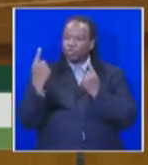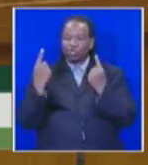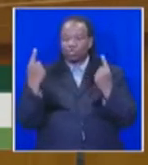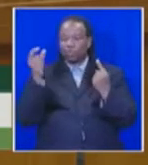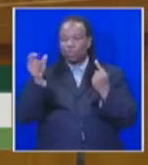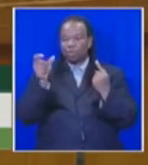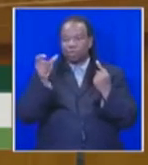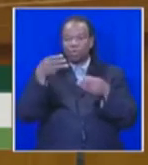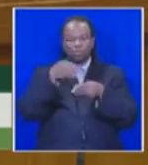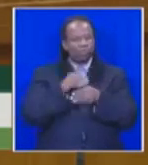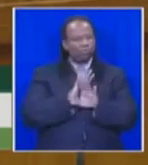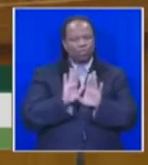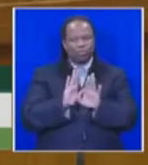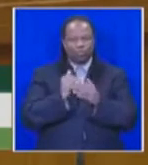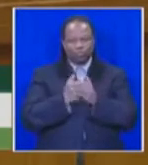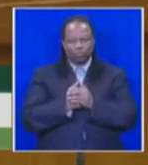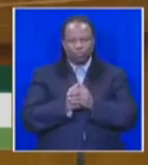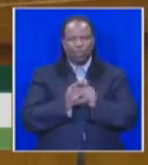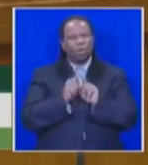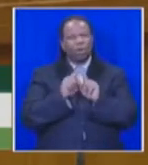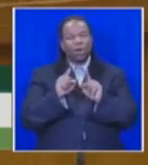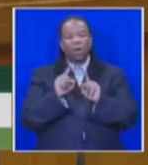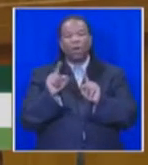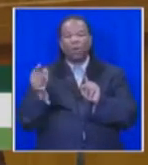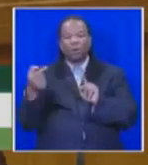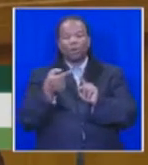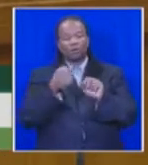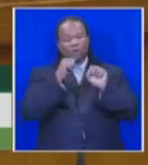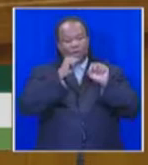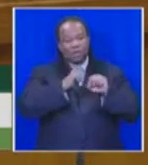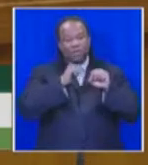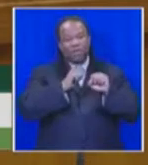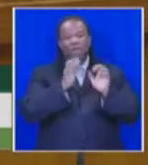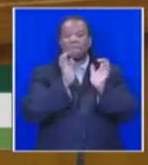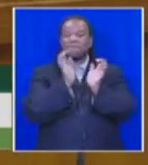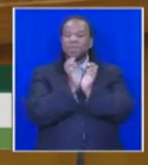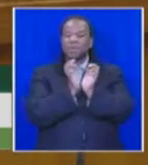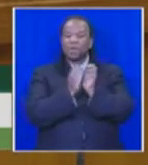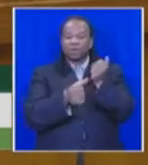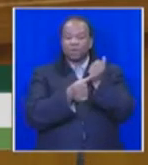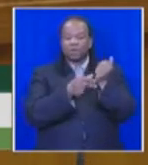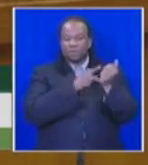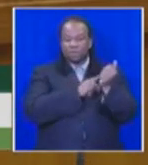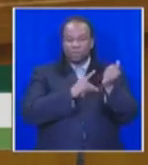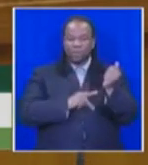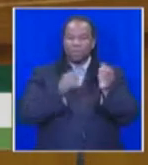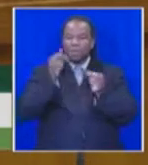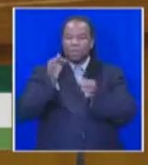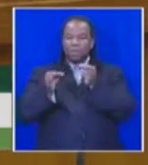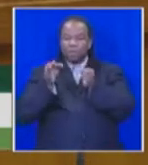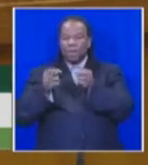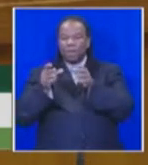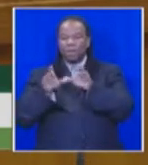I want to refer to the agreements that were made at the meeting between the Deputy President and political parties but